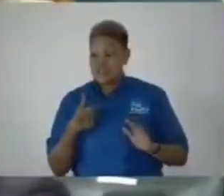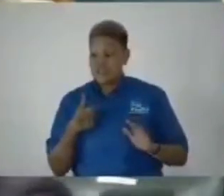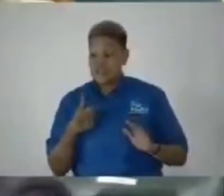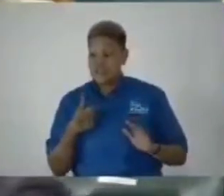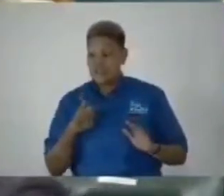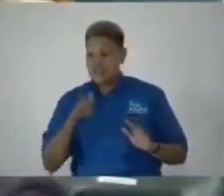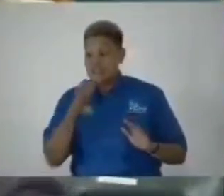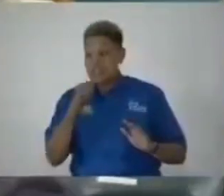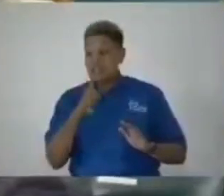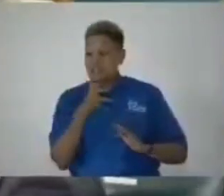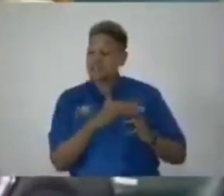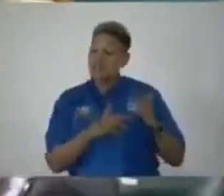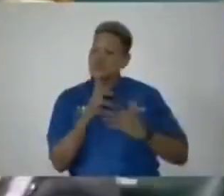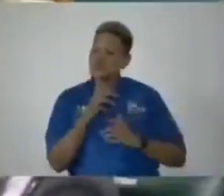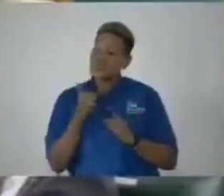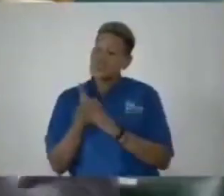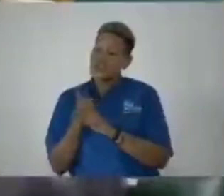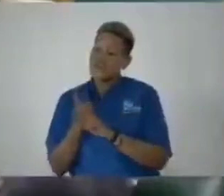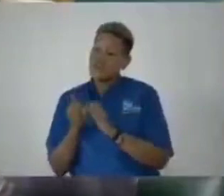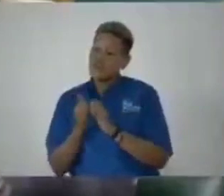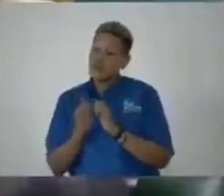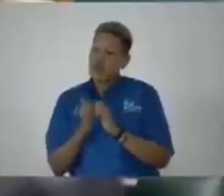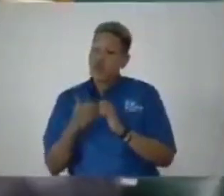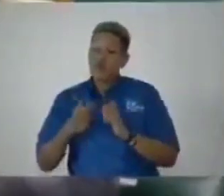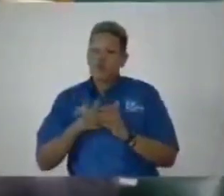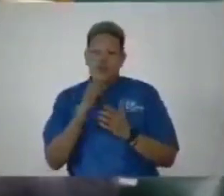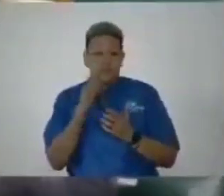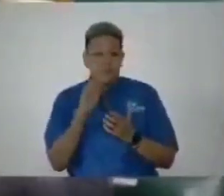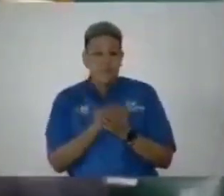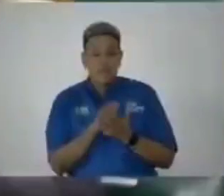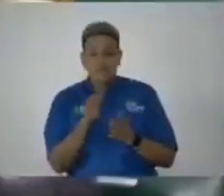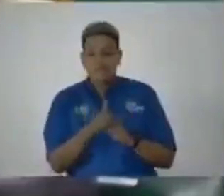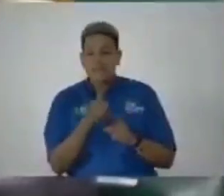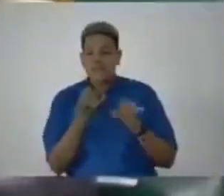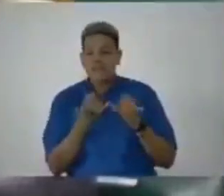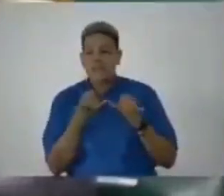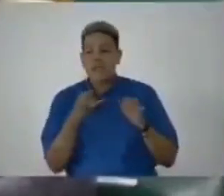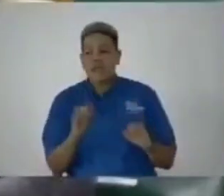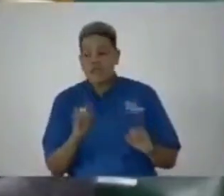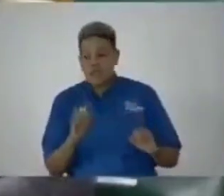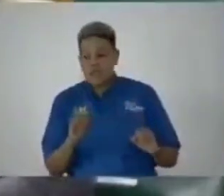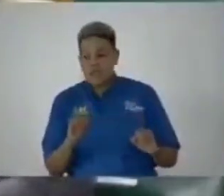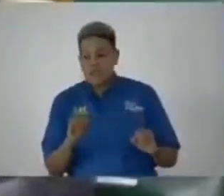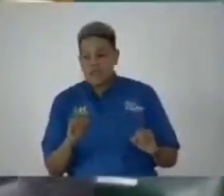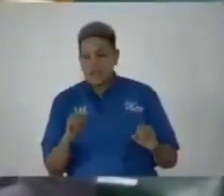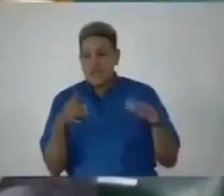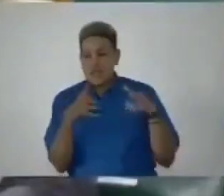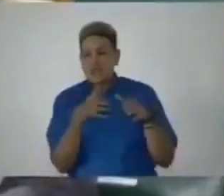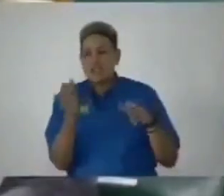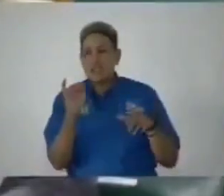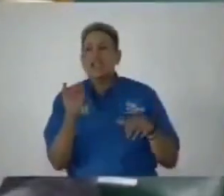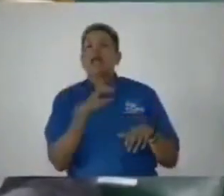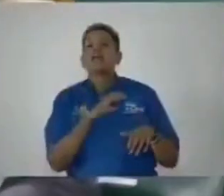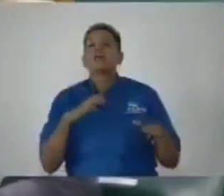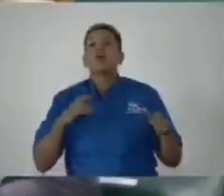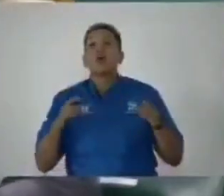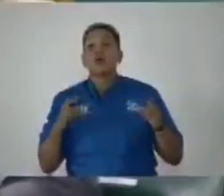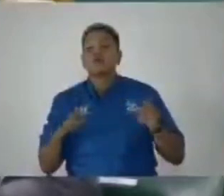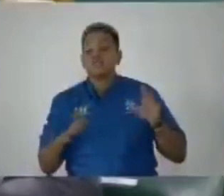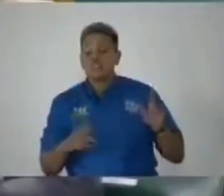not associate itself with how we believe that an independent entity such as the Commission